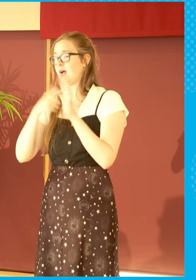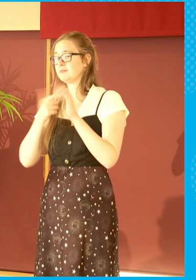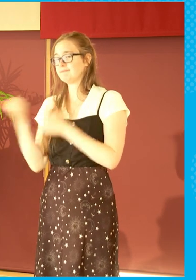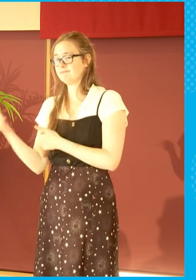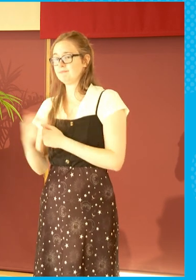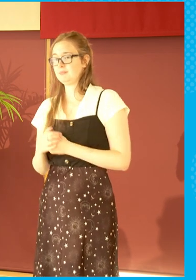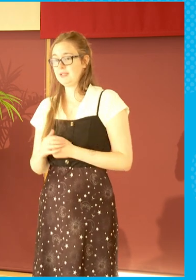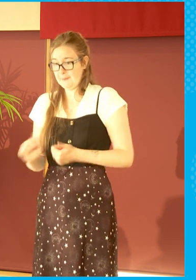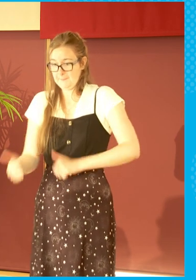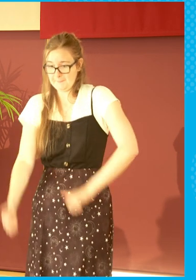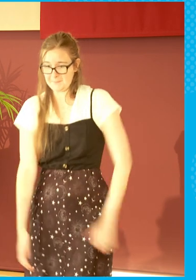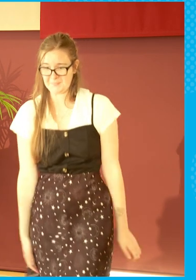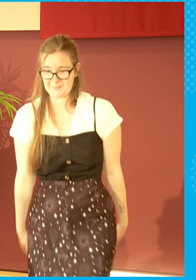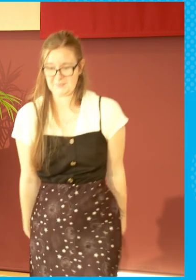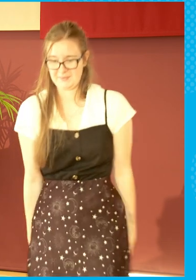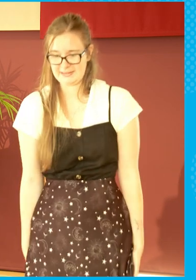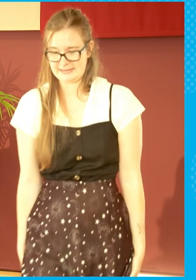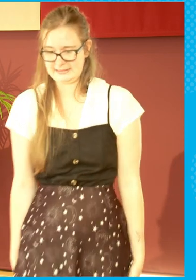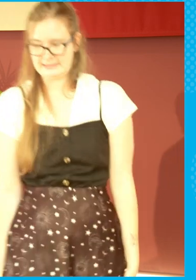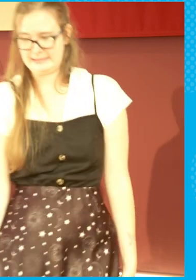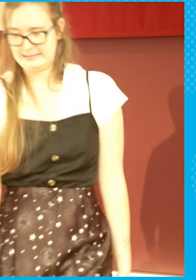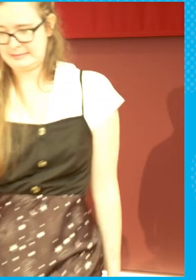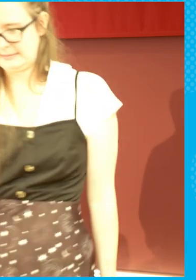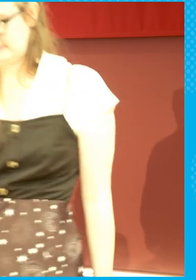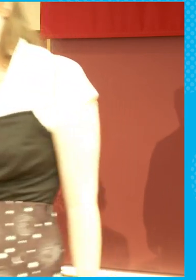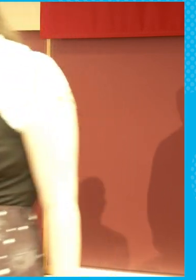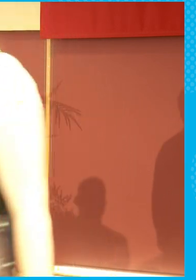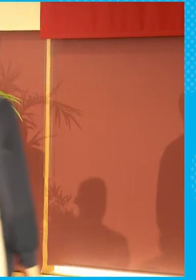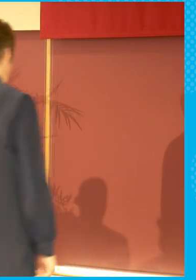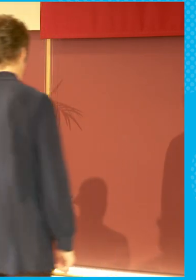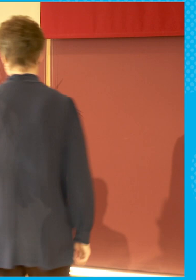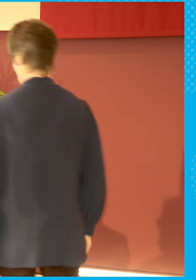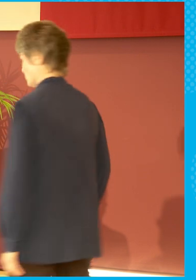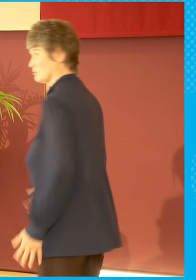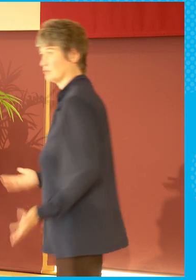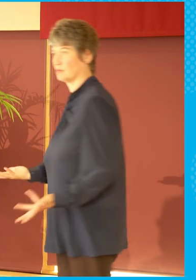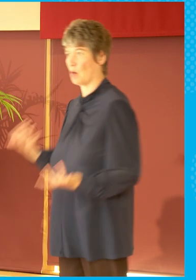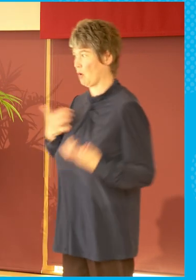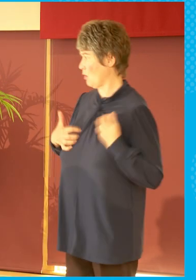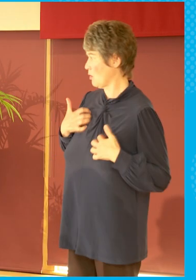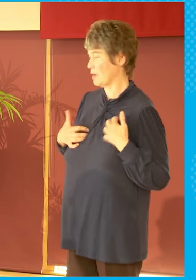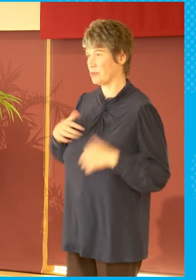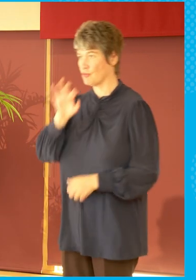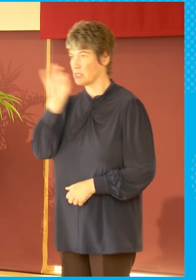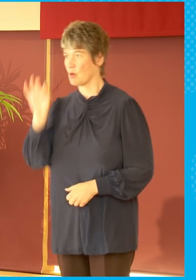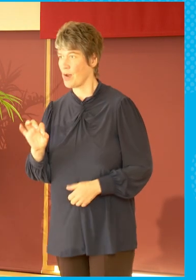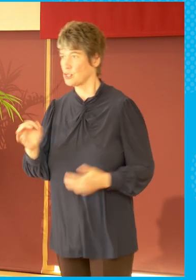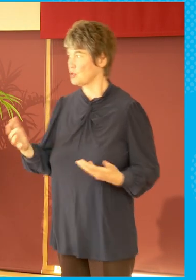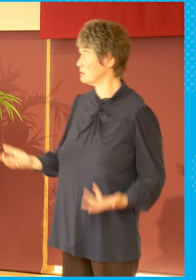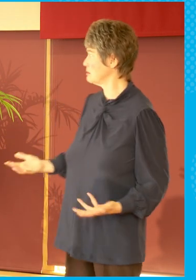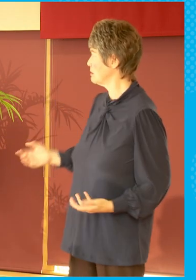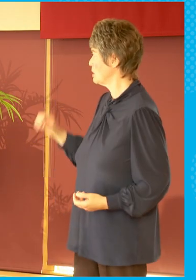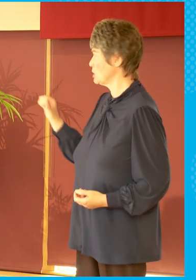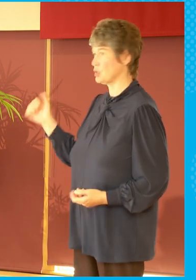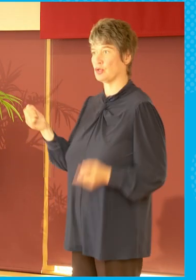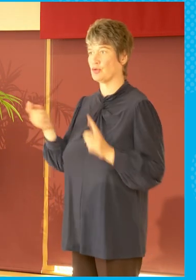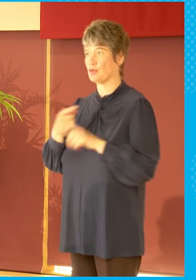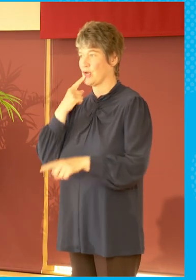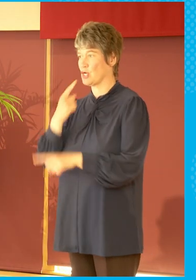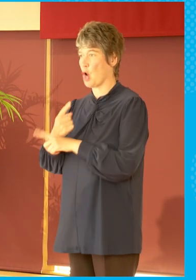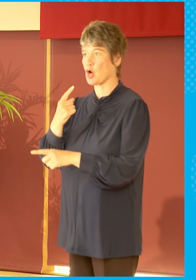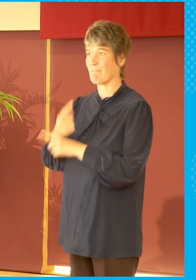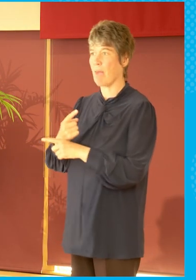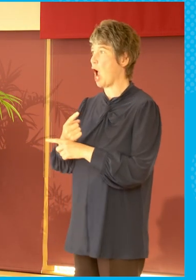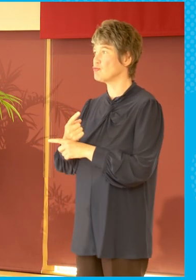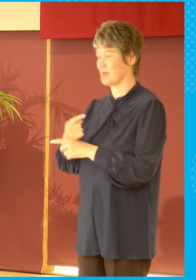on that. Interesting question. It's a question that we could all answer. Do we sit about talking about the TV programme that we watched last